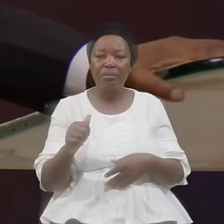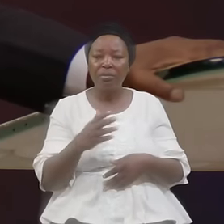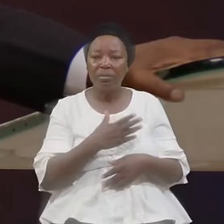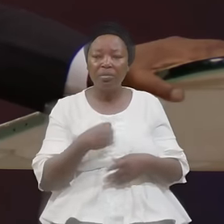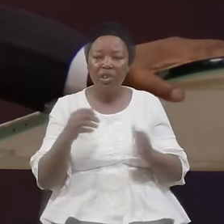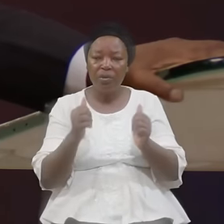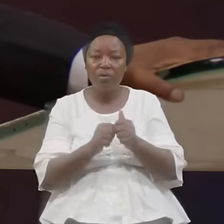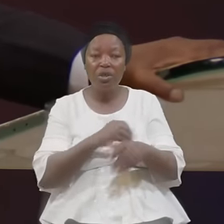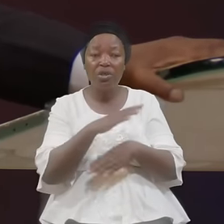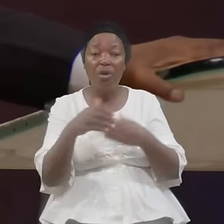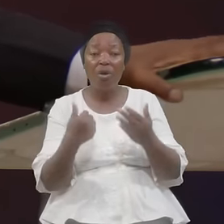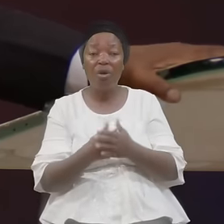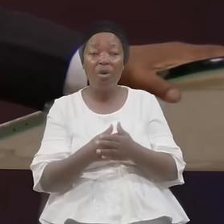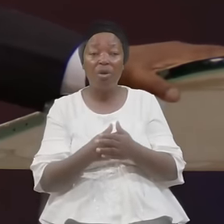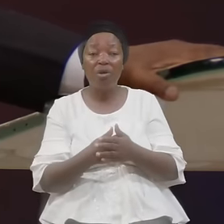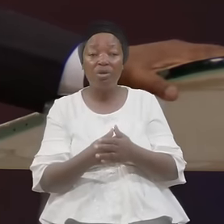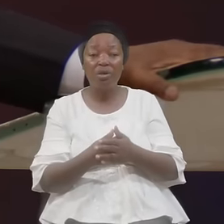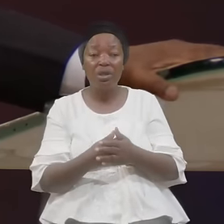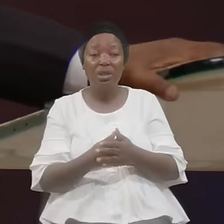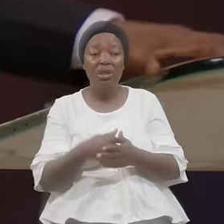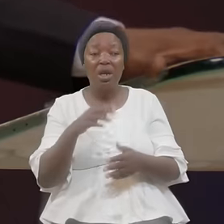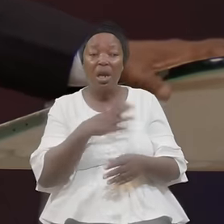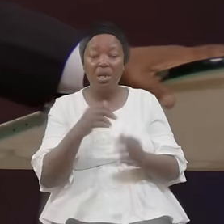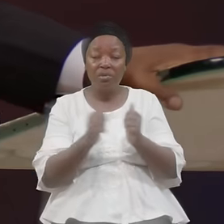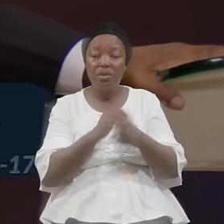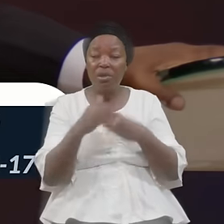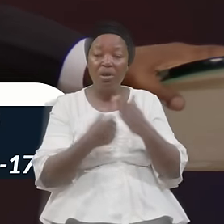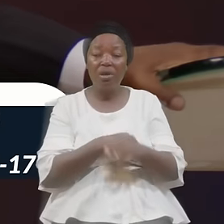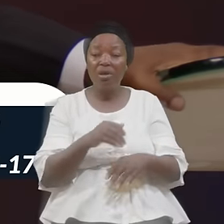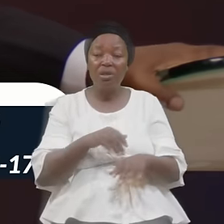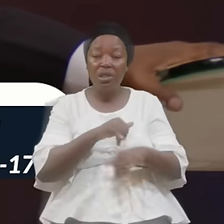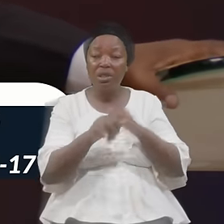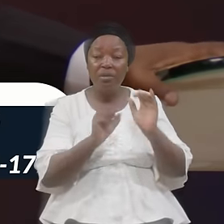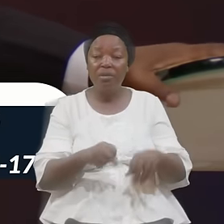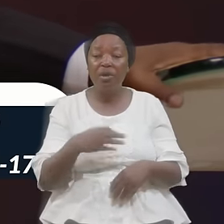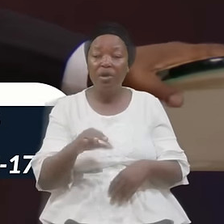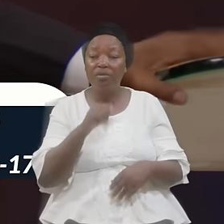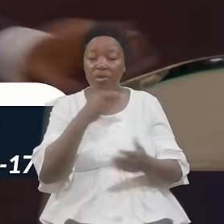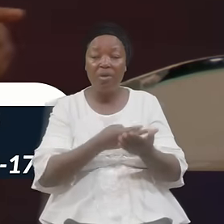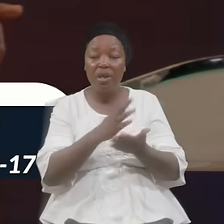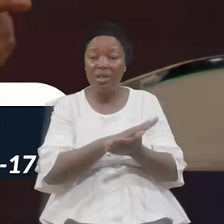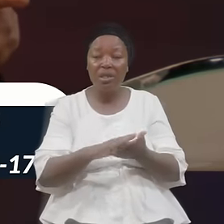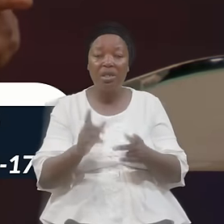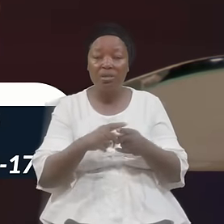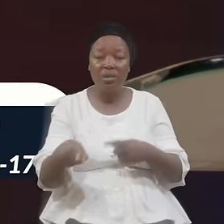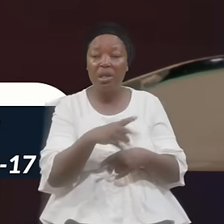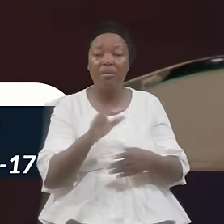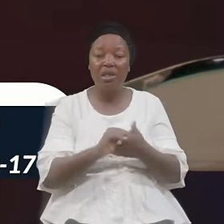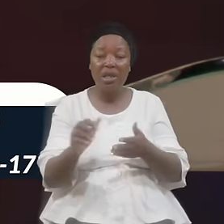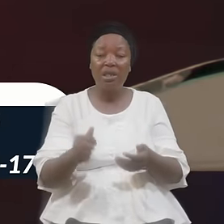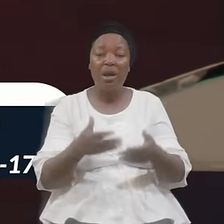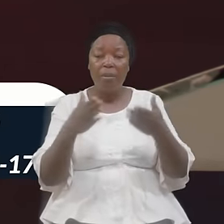All Deceivableness Of Unrighteousness In Them That Perish Because